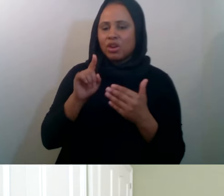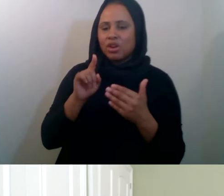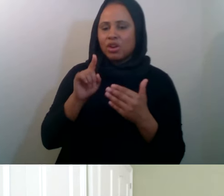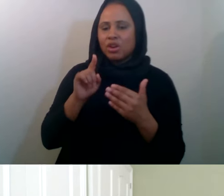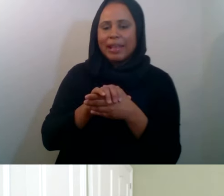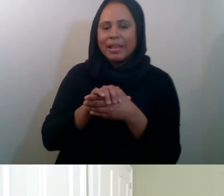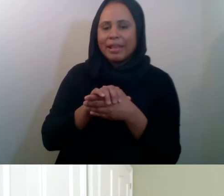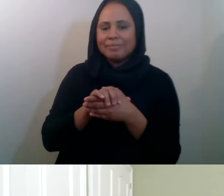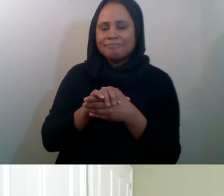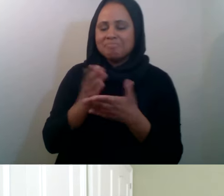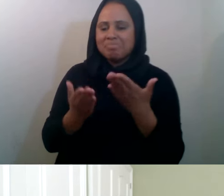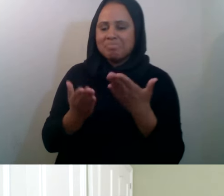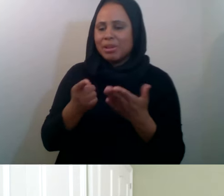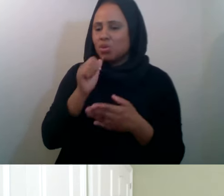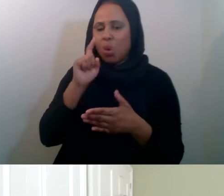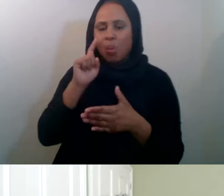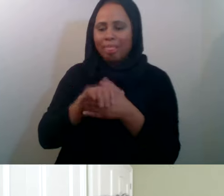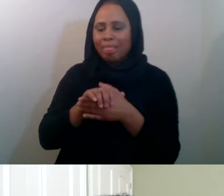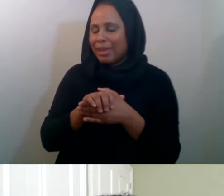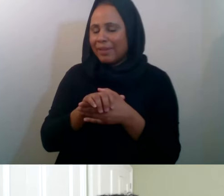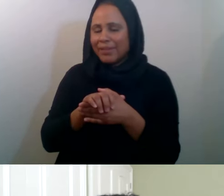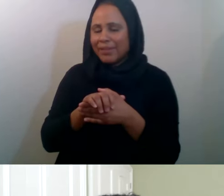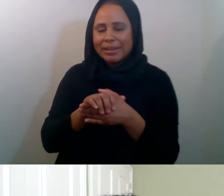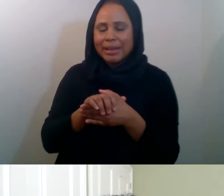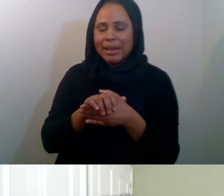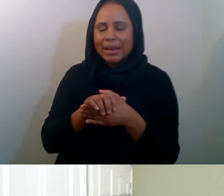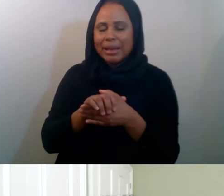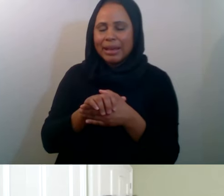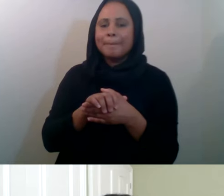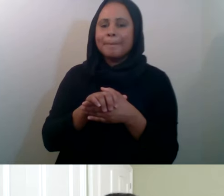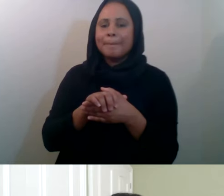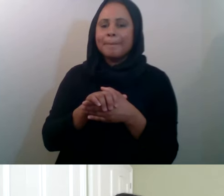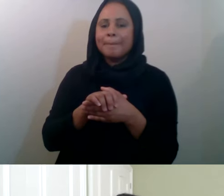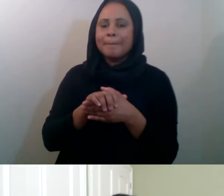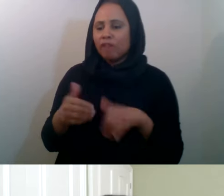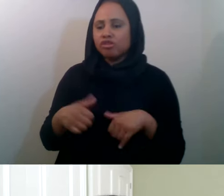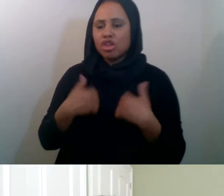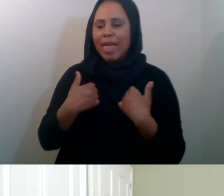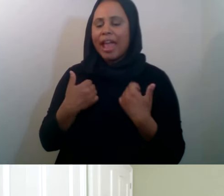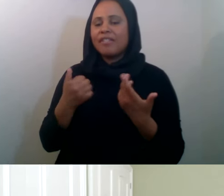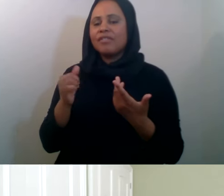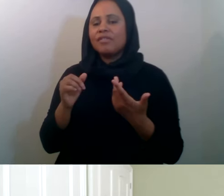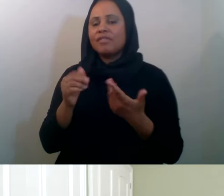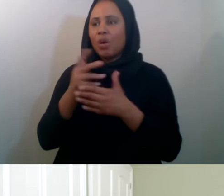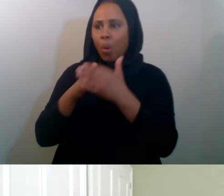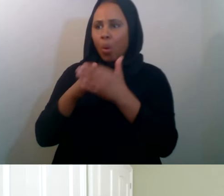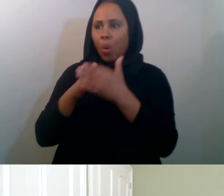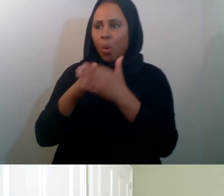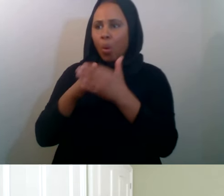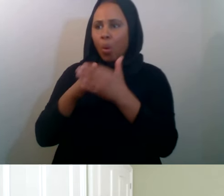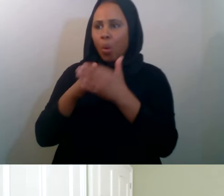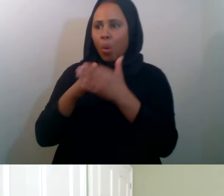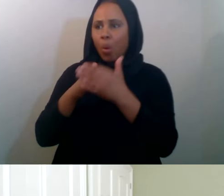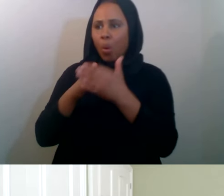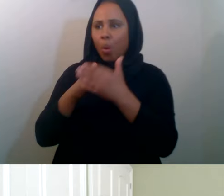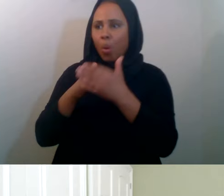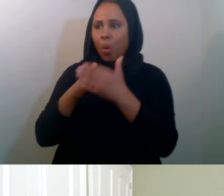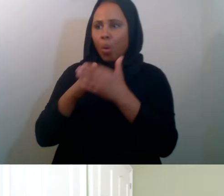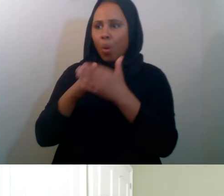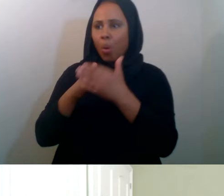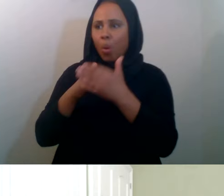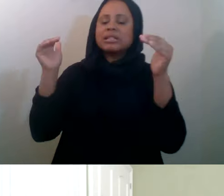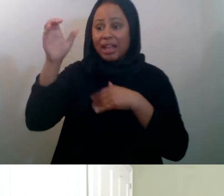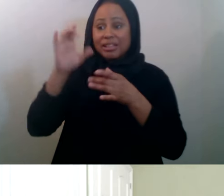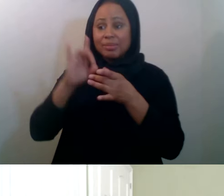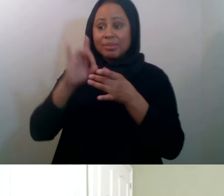you know, you may not believe in, um, uh, an afterlife or, or whatnot, um, the concept of good karma